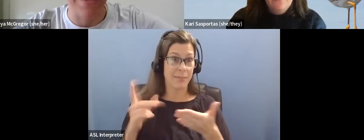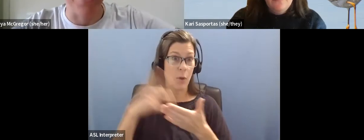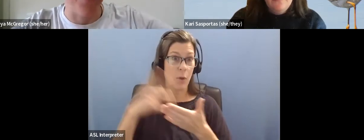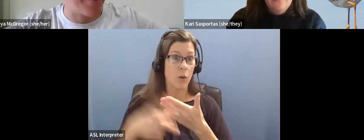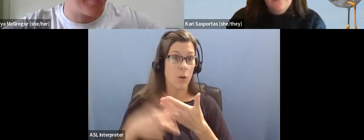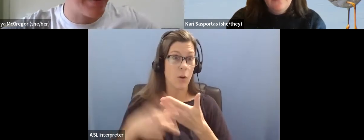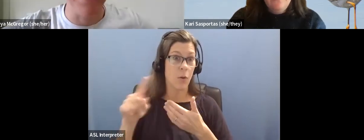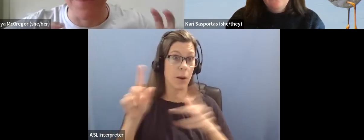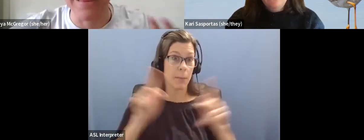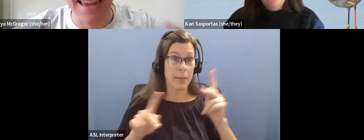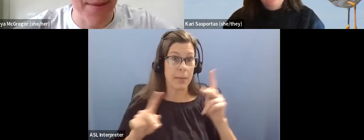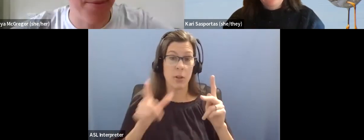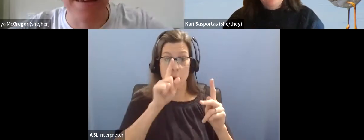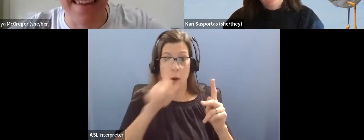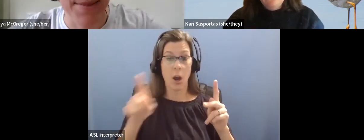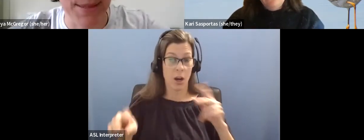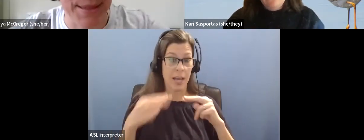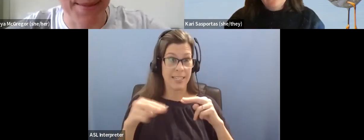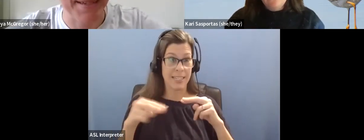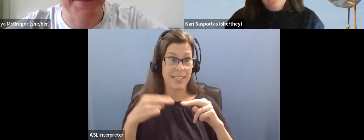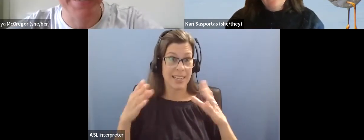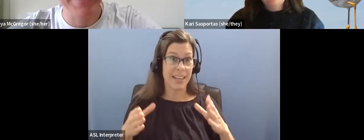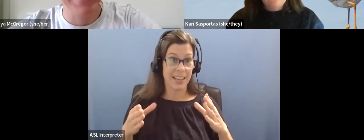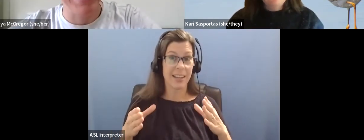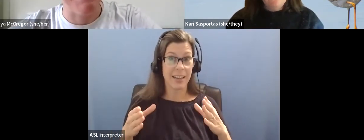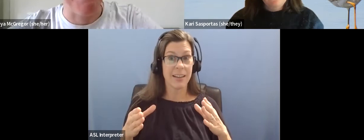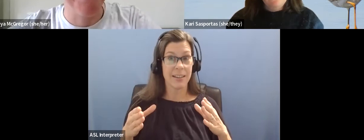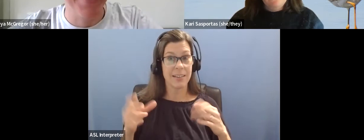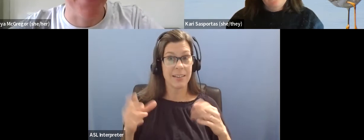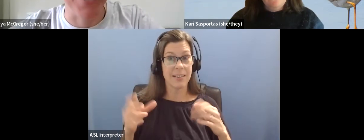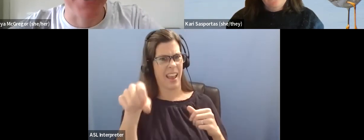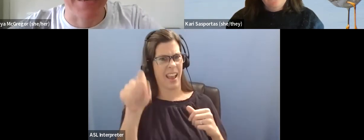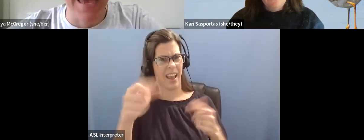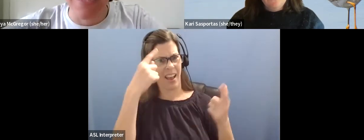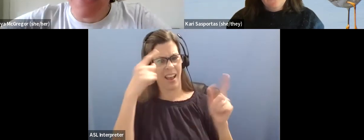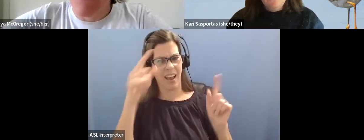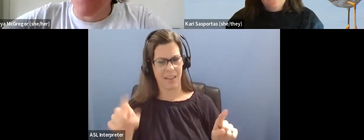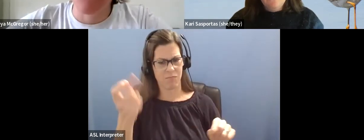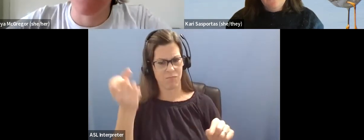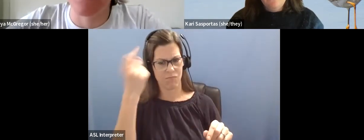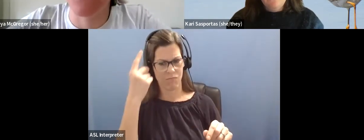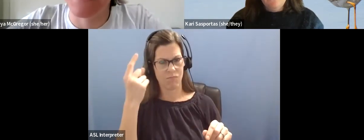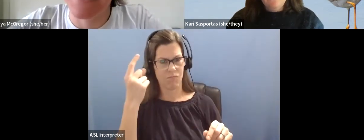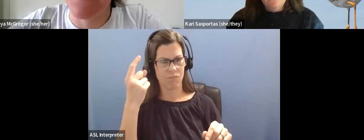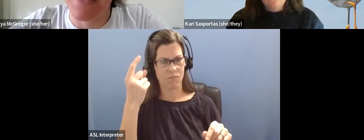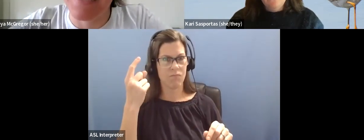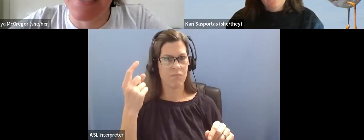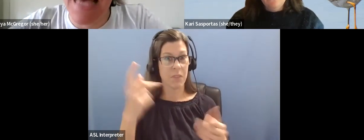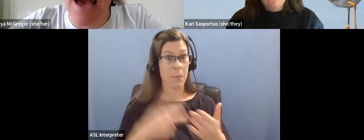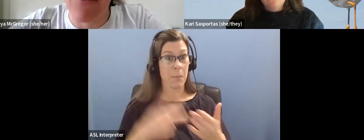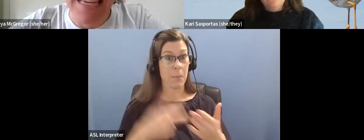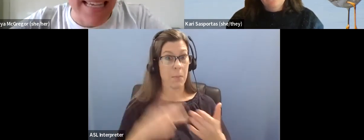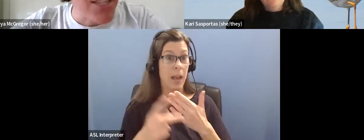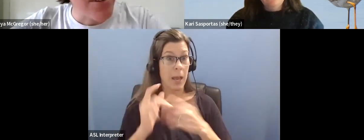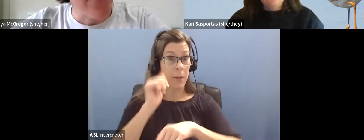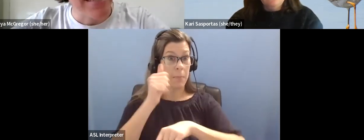Yeah. Right. Letting people be the experts on themselves. Um, absolutely. And programming, I know that some places